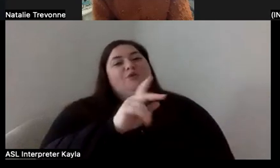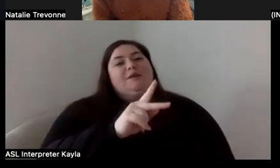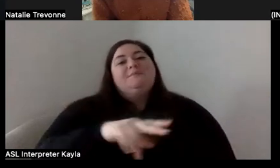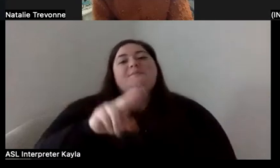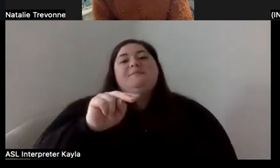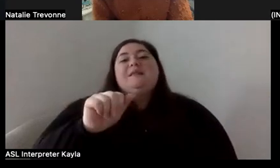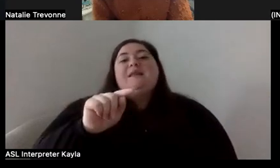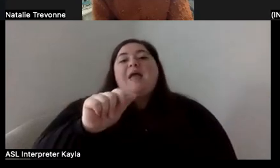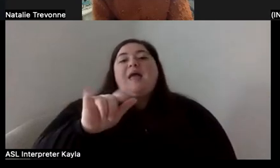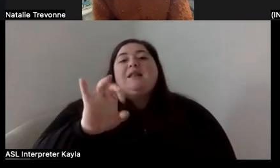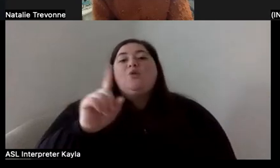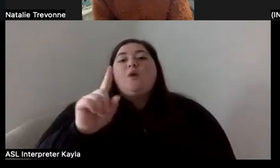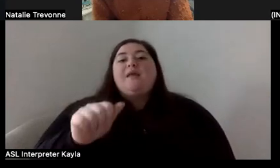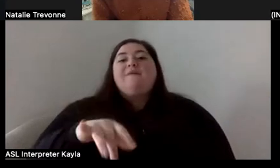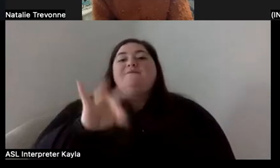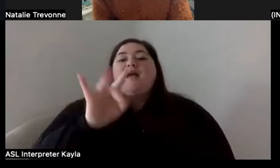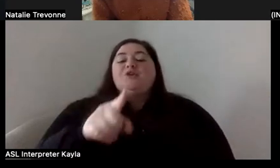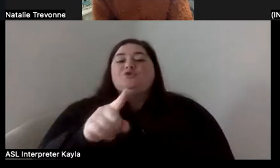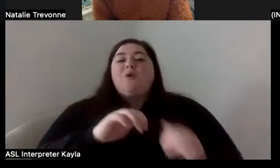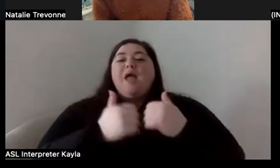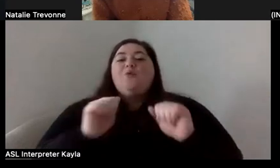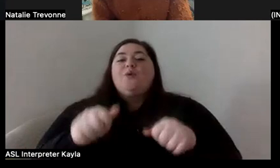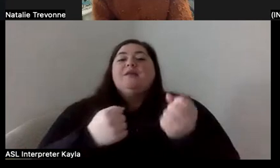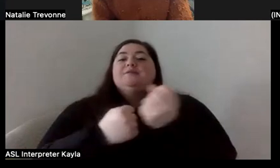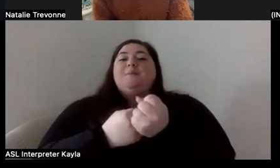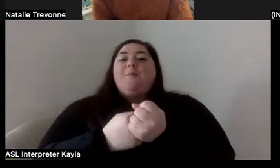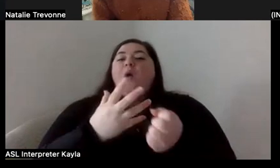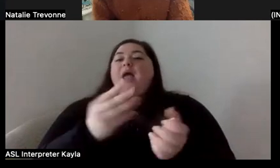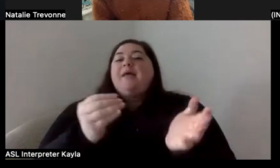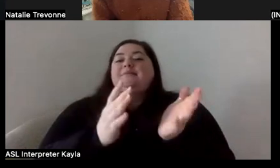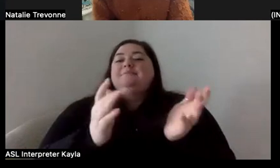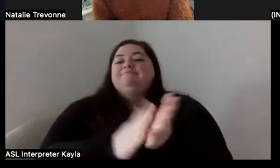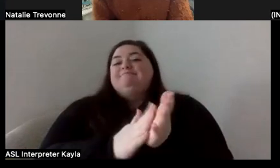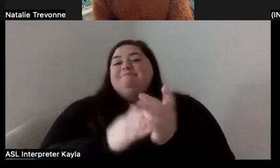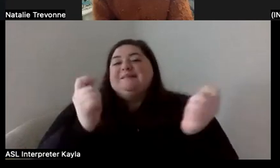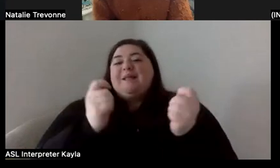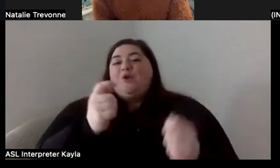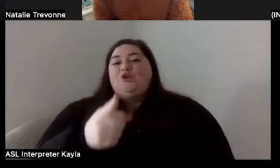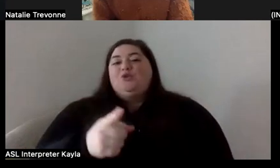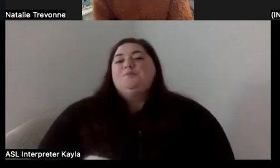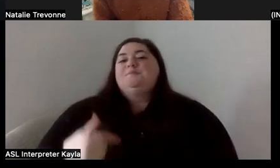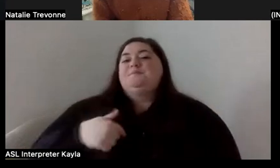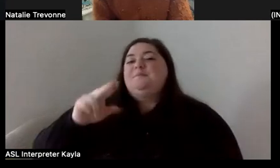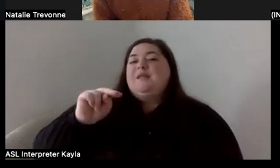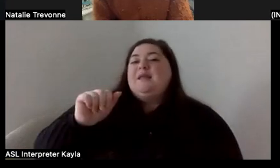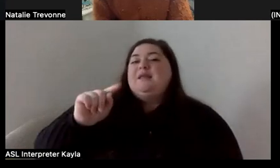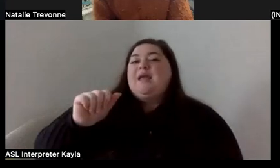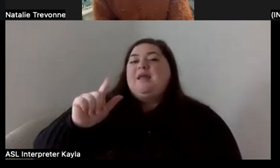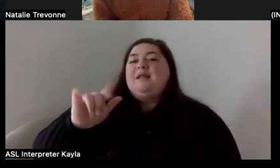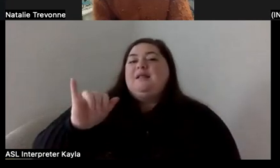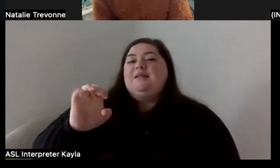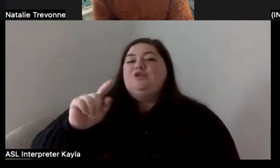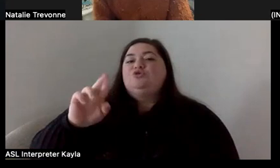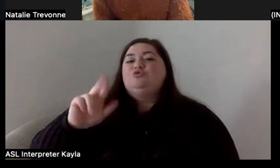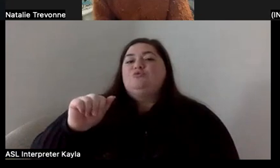Natalie, where can we find you and how can we support you and celebrate you? Yeah. I mean, I'm Natalie Trevon on literally everything.